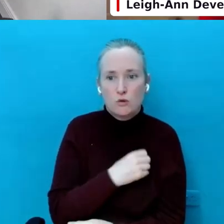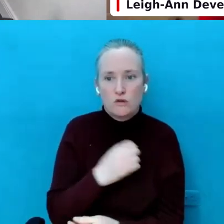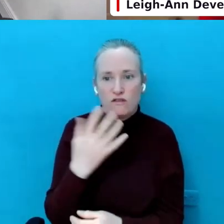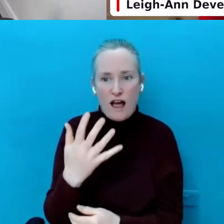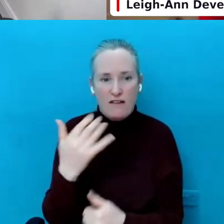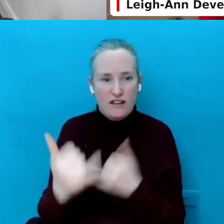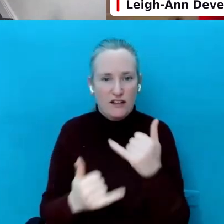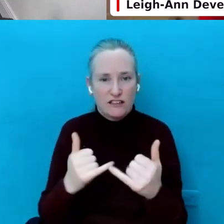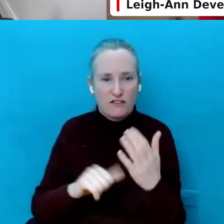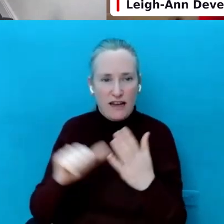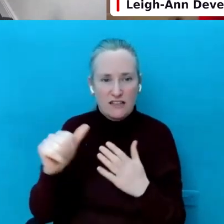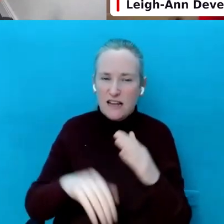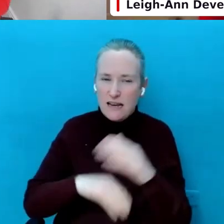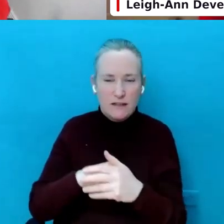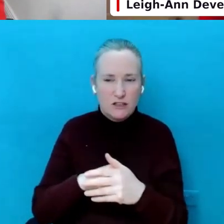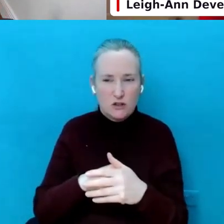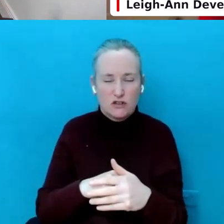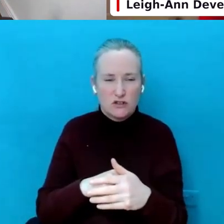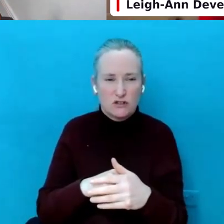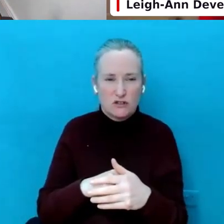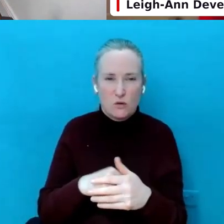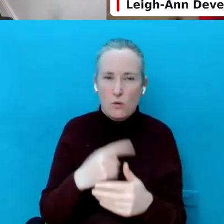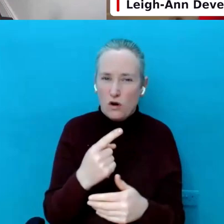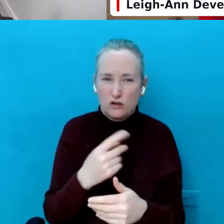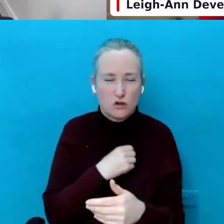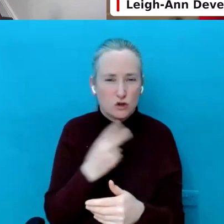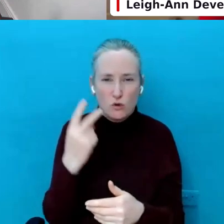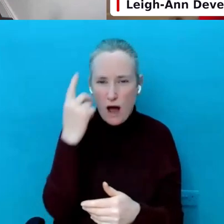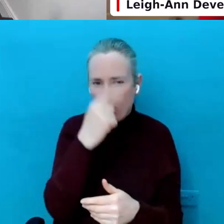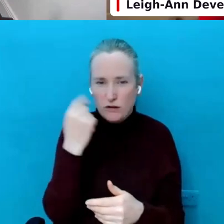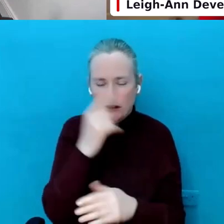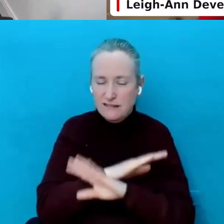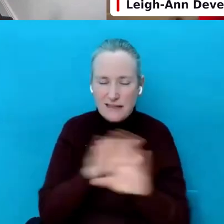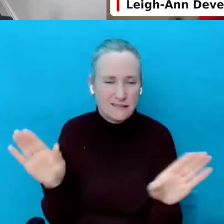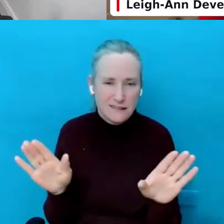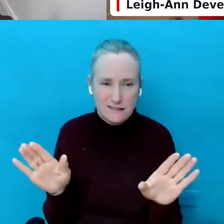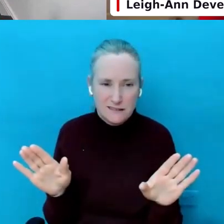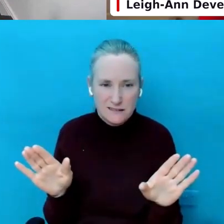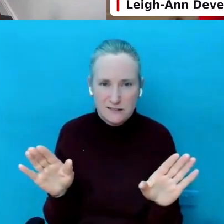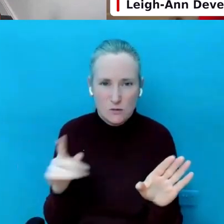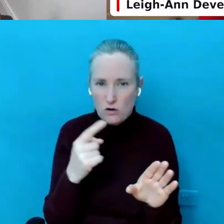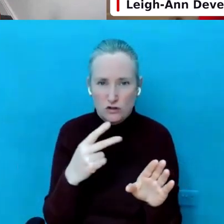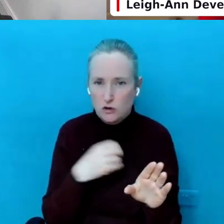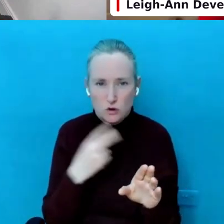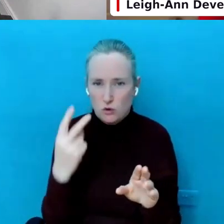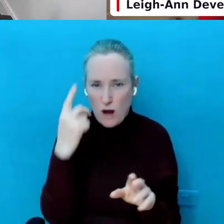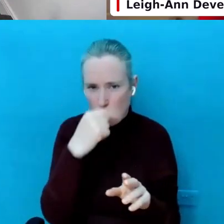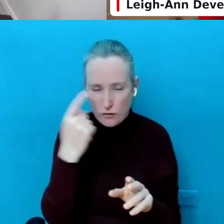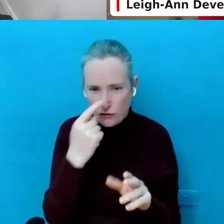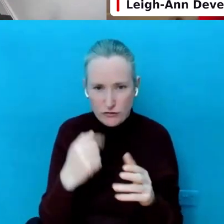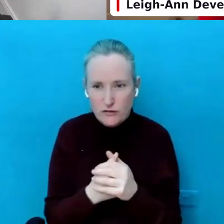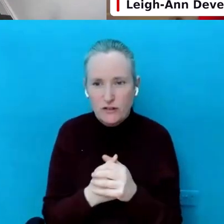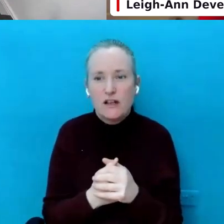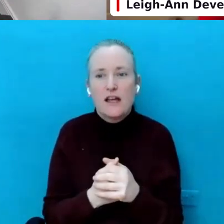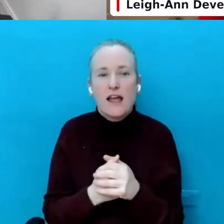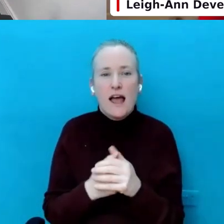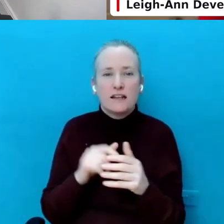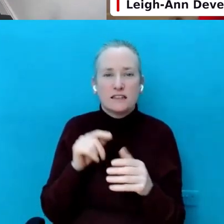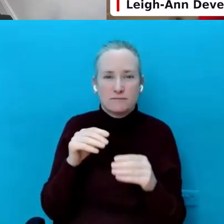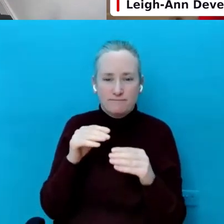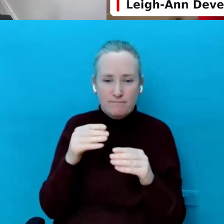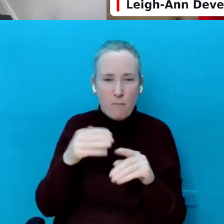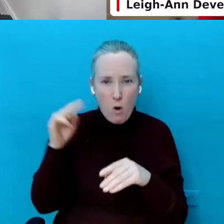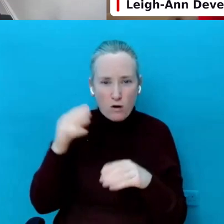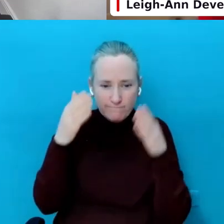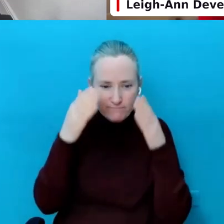than one to two hours. There's absolutely no more they recommend. And it being more family communication time, you